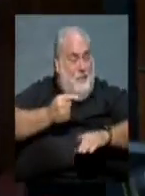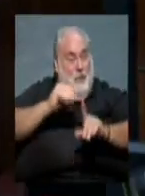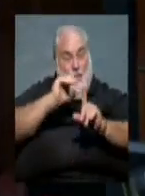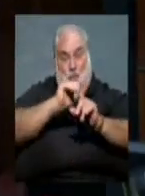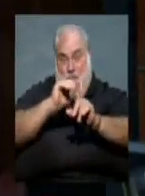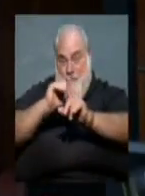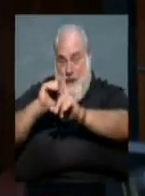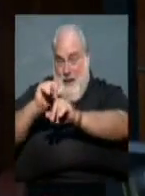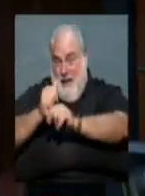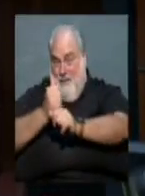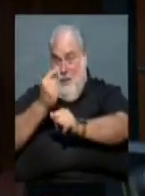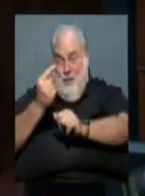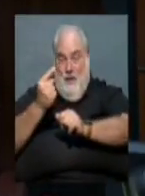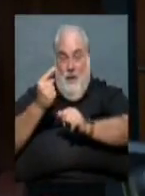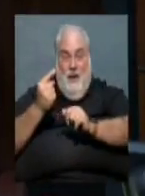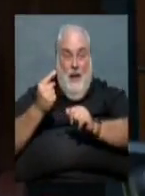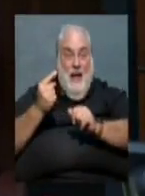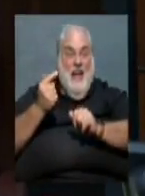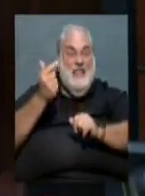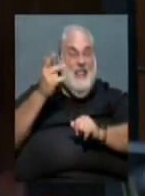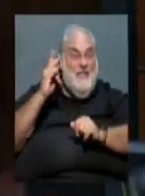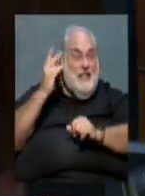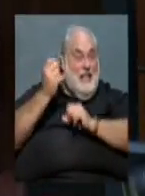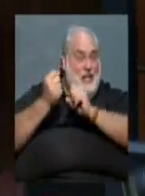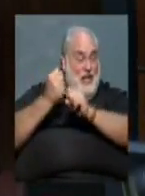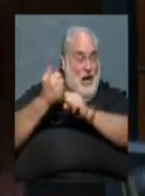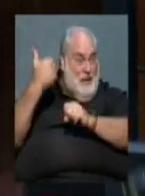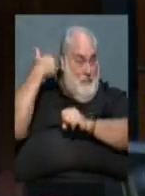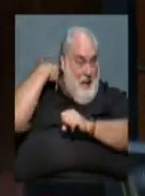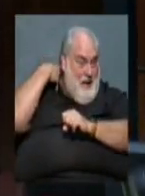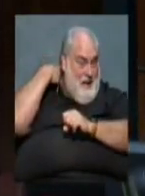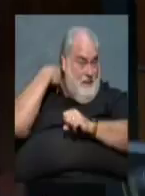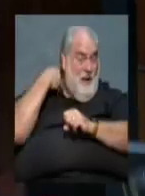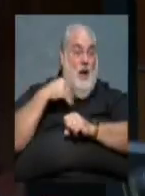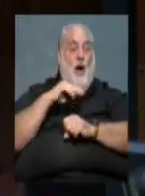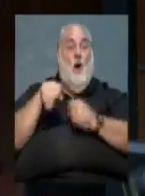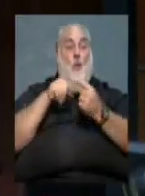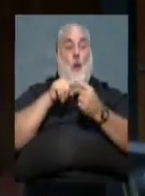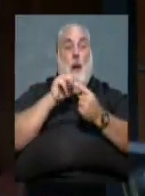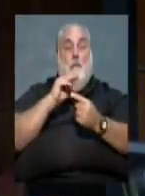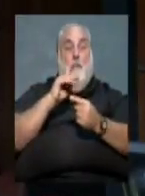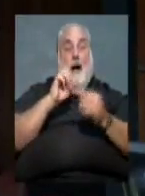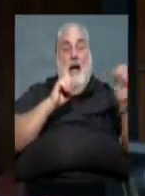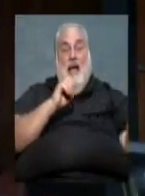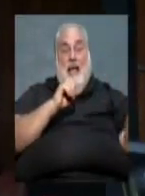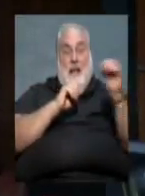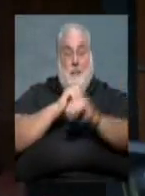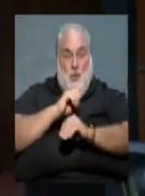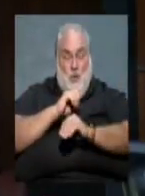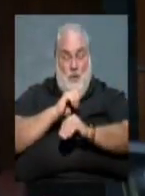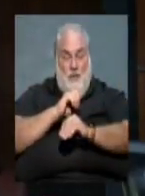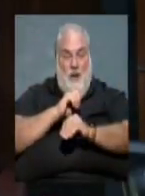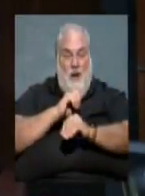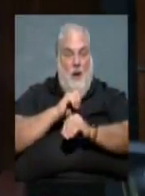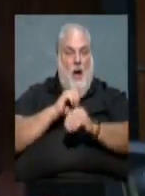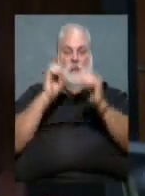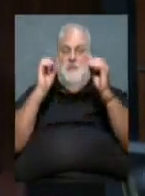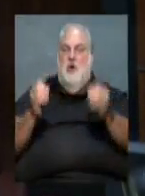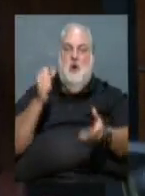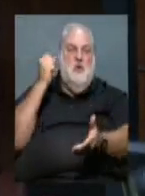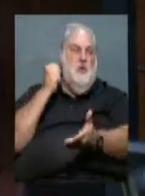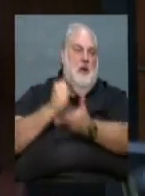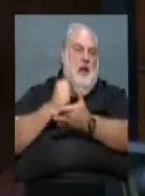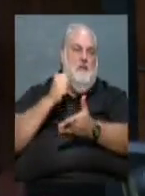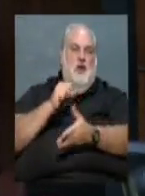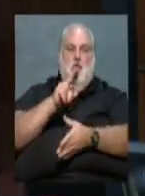remind everybody where we were 17 years ago when Mike came. We had lost our accreditation. We had lost our USDA